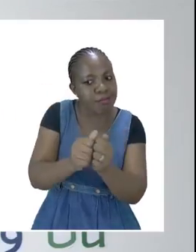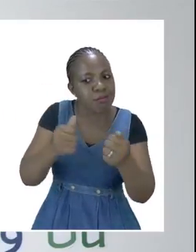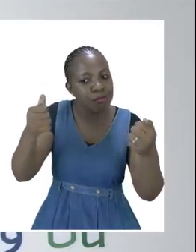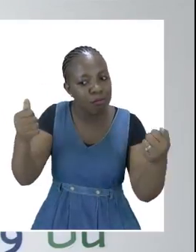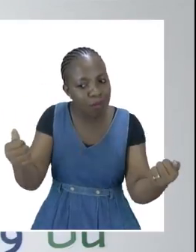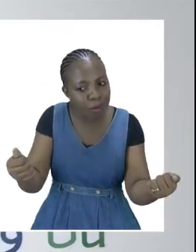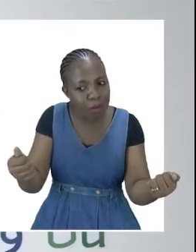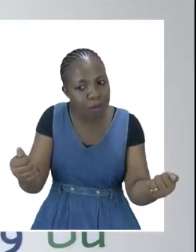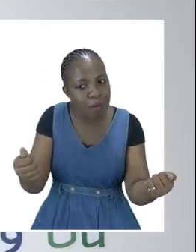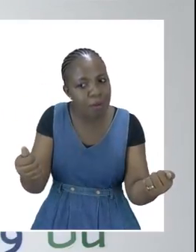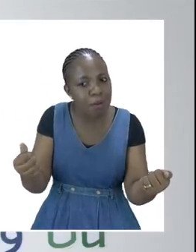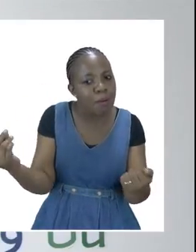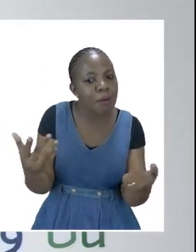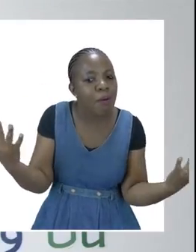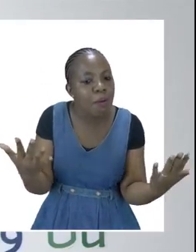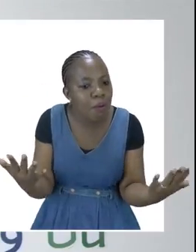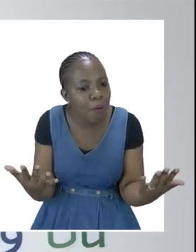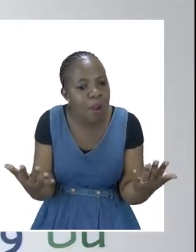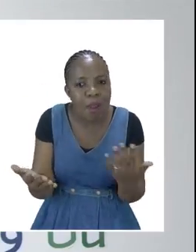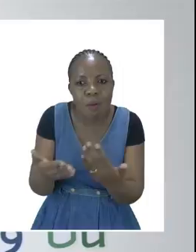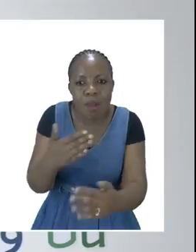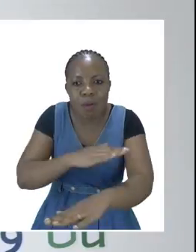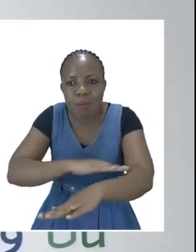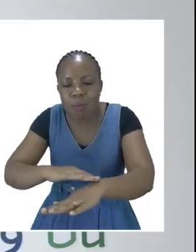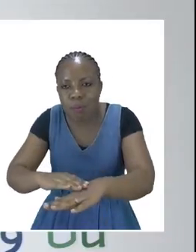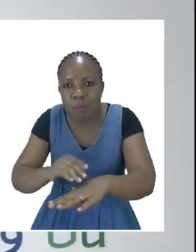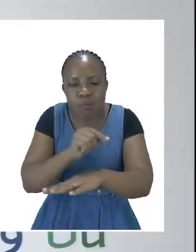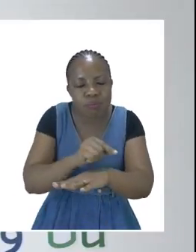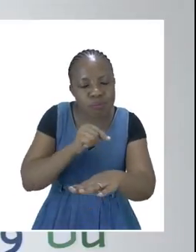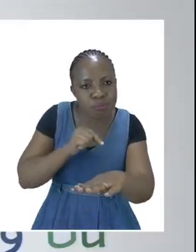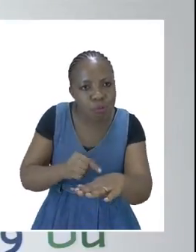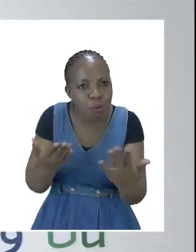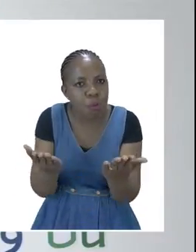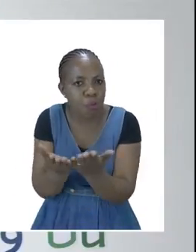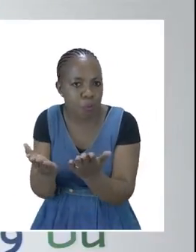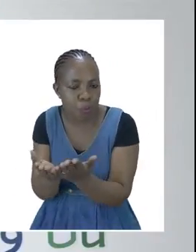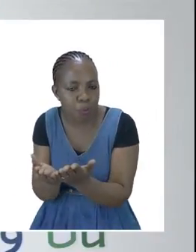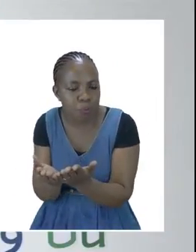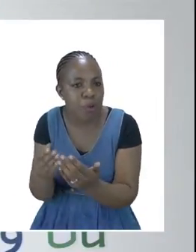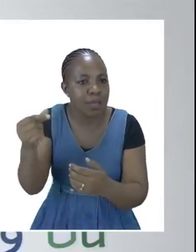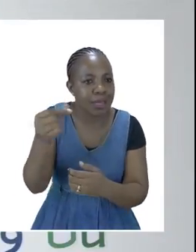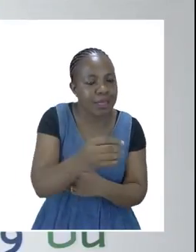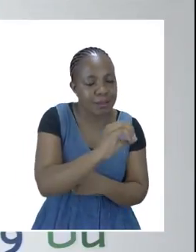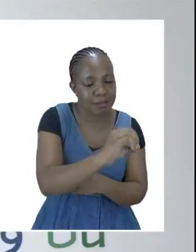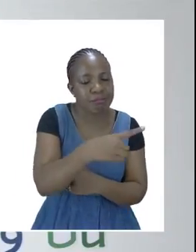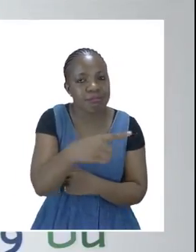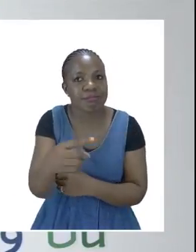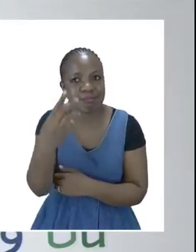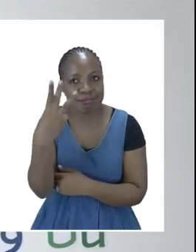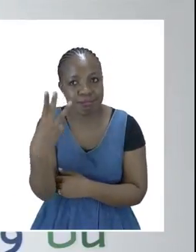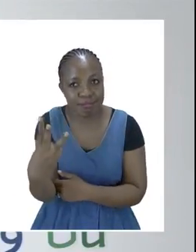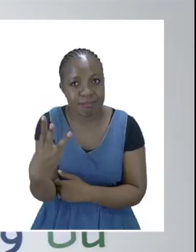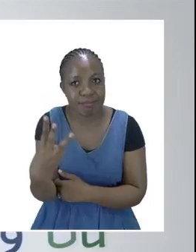every Monday to Thursday for pre-primary up until grade three. The